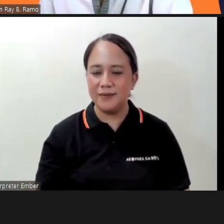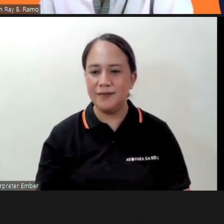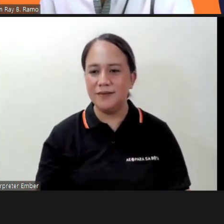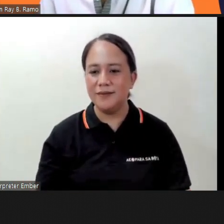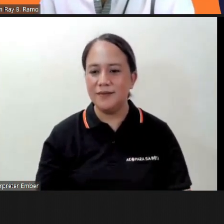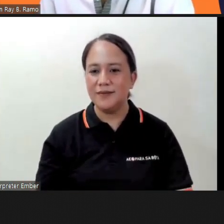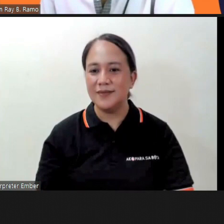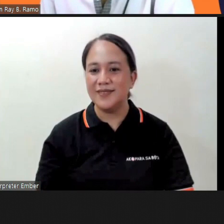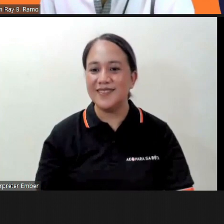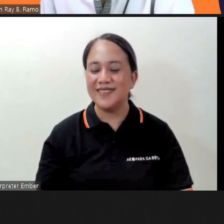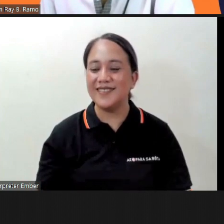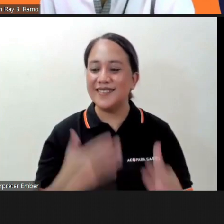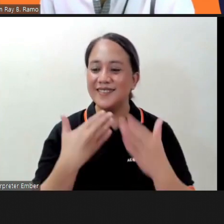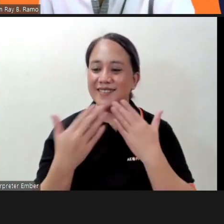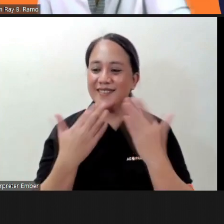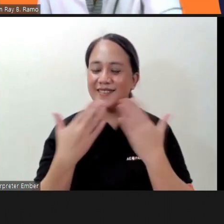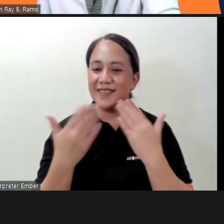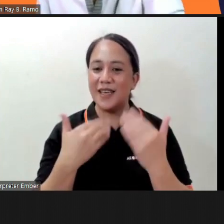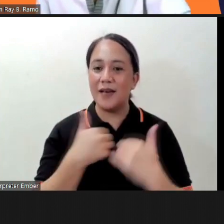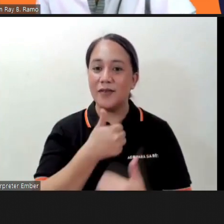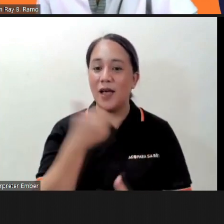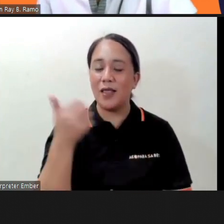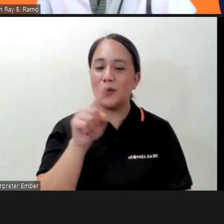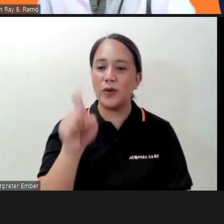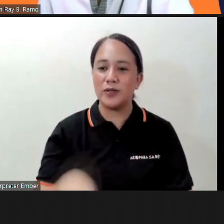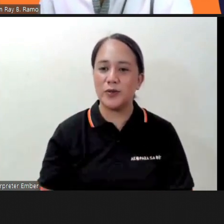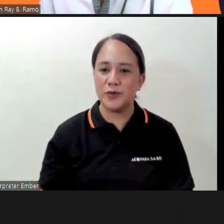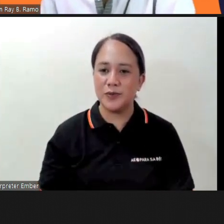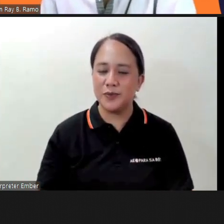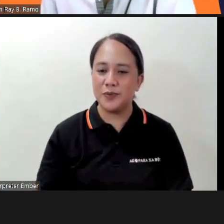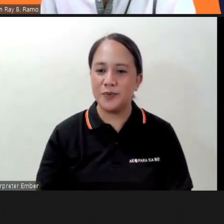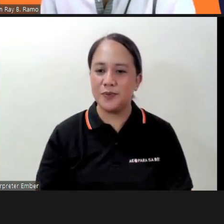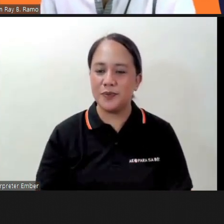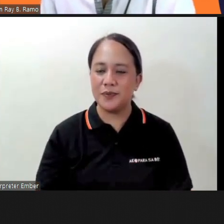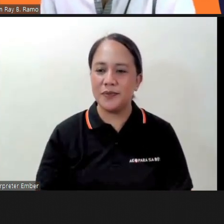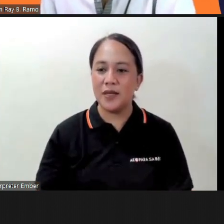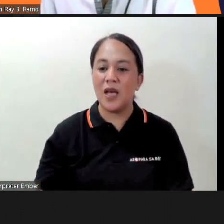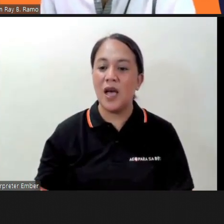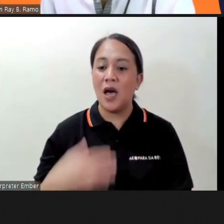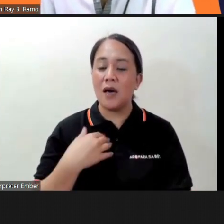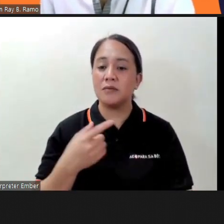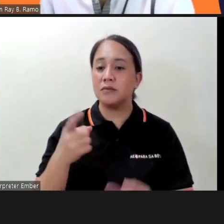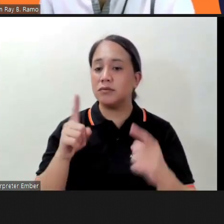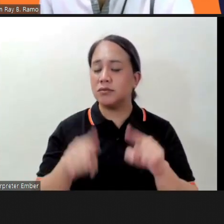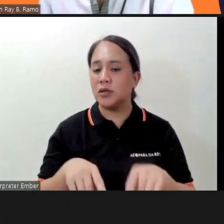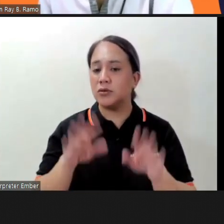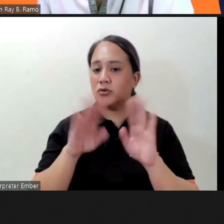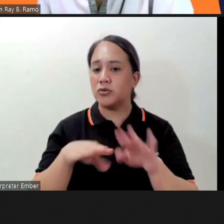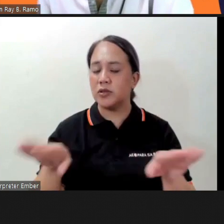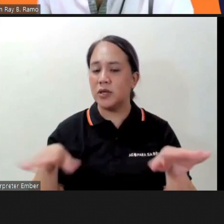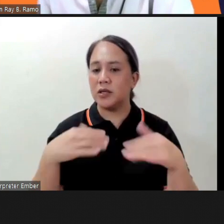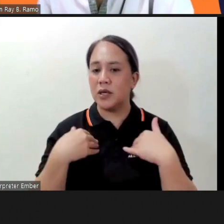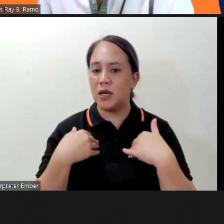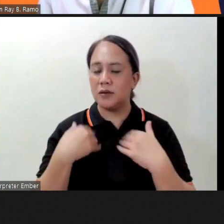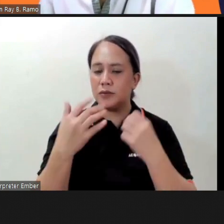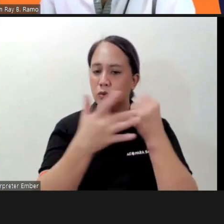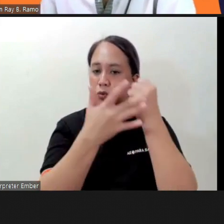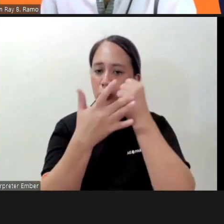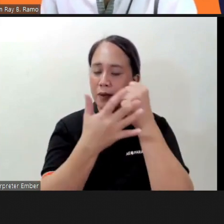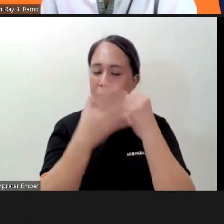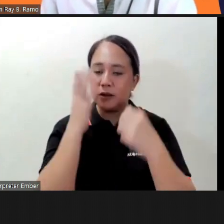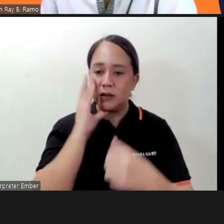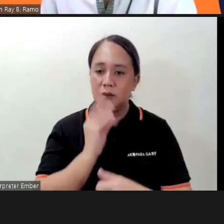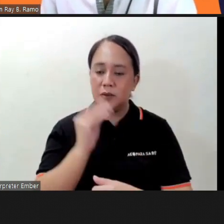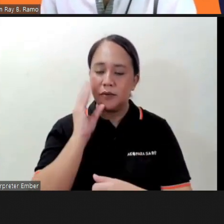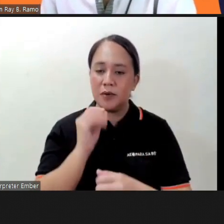thank you doc here is another question there might be instances that children who had traumatic experiences